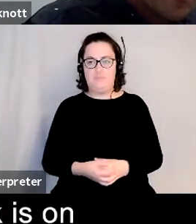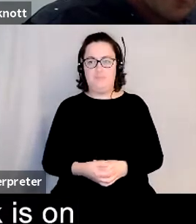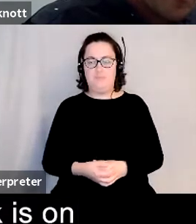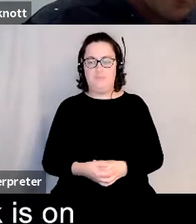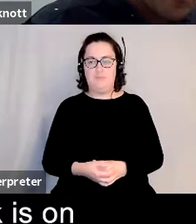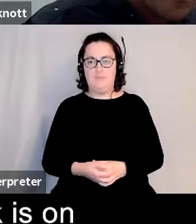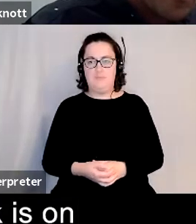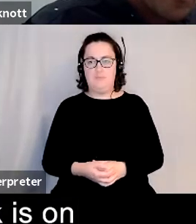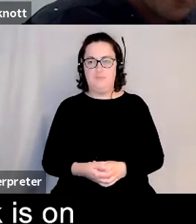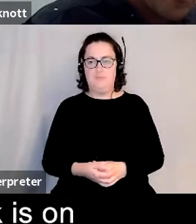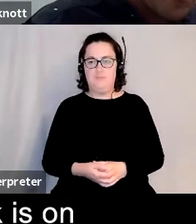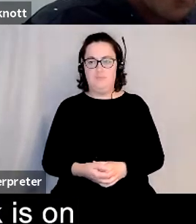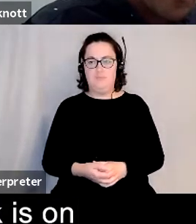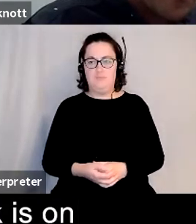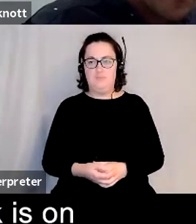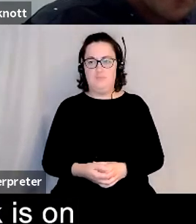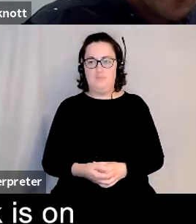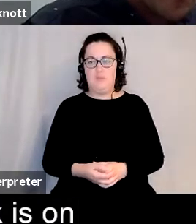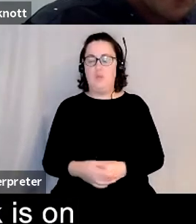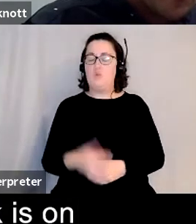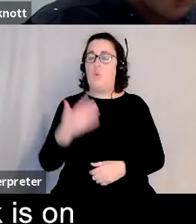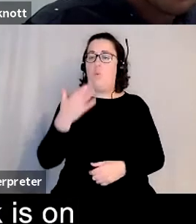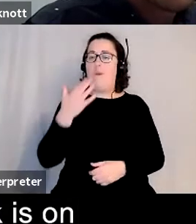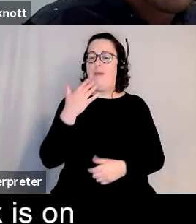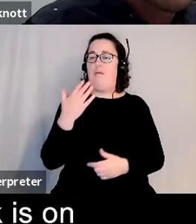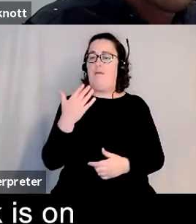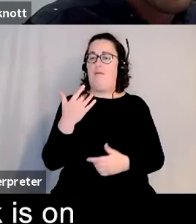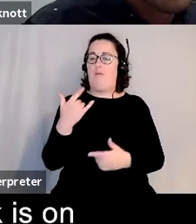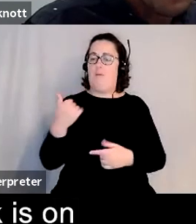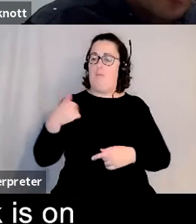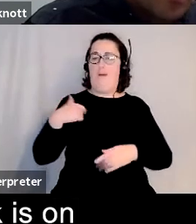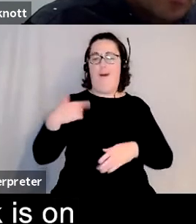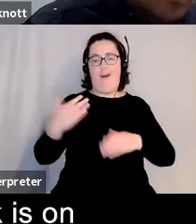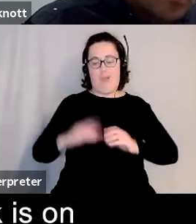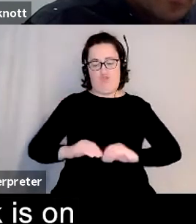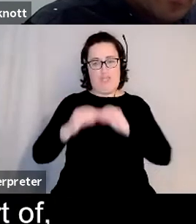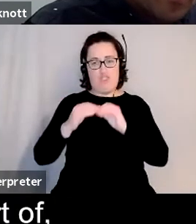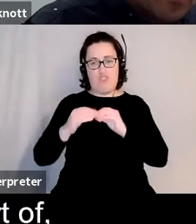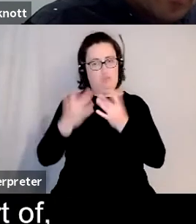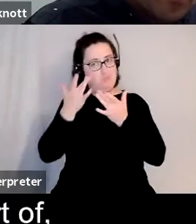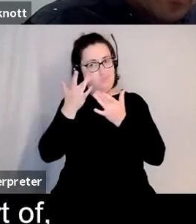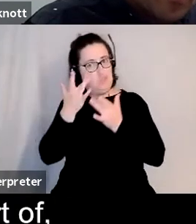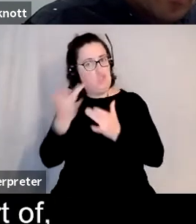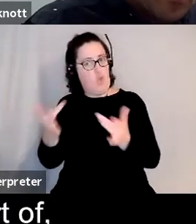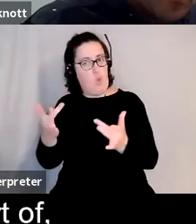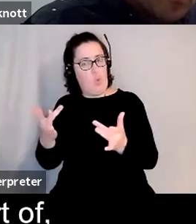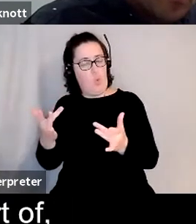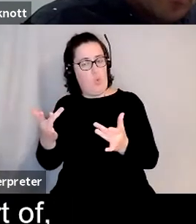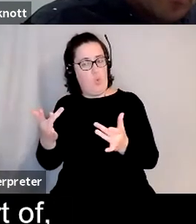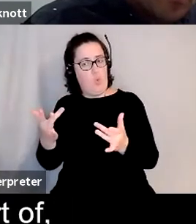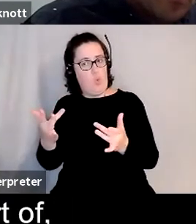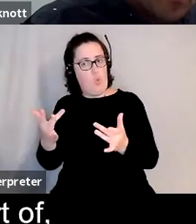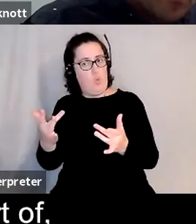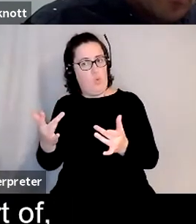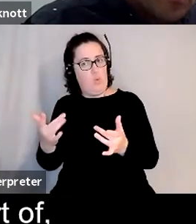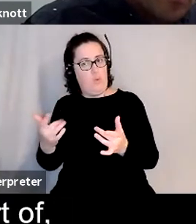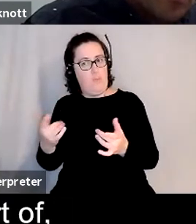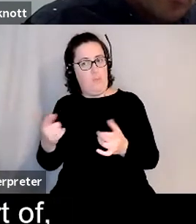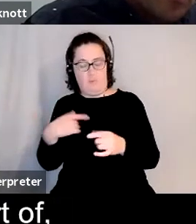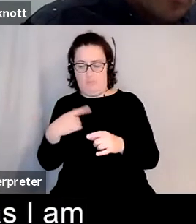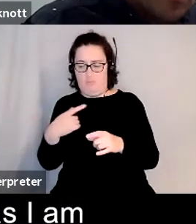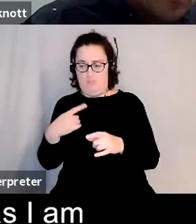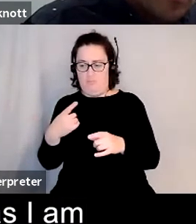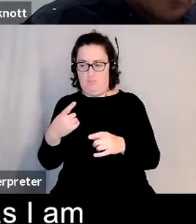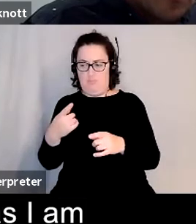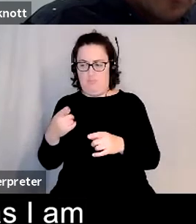is even when work is on show uh the most important thing is is you know probably like keith is back in the studio making new